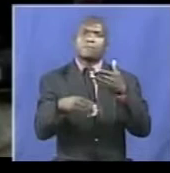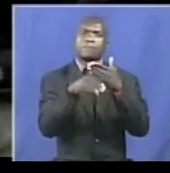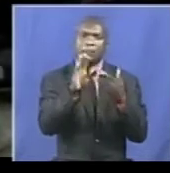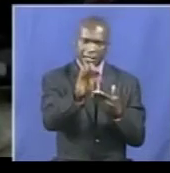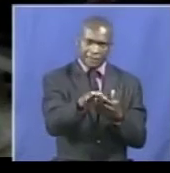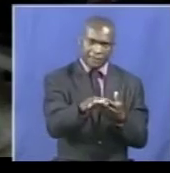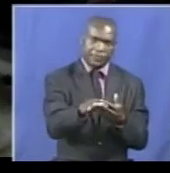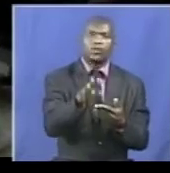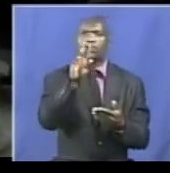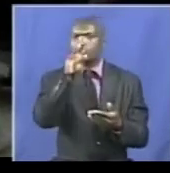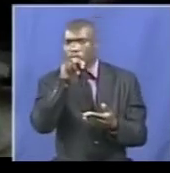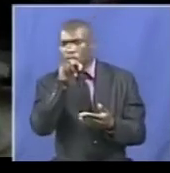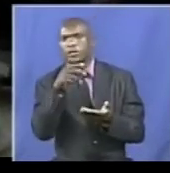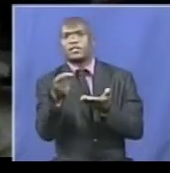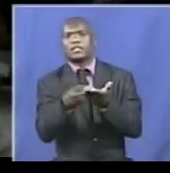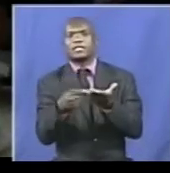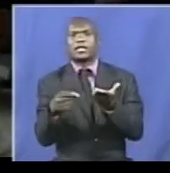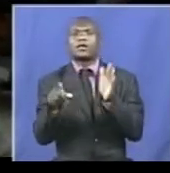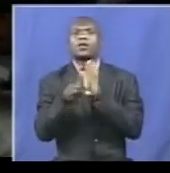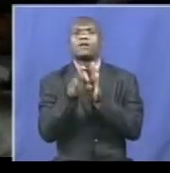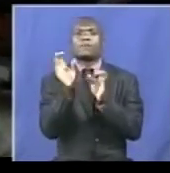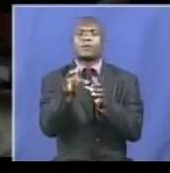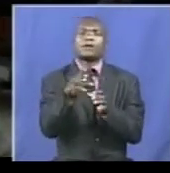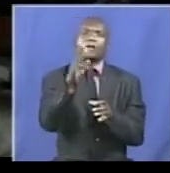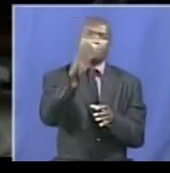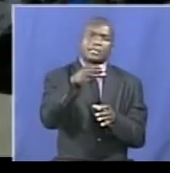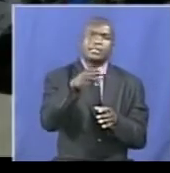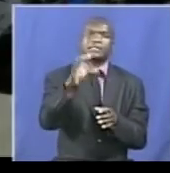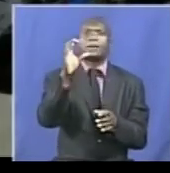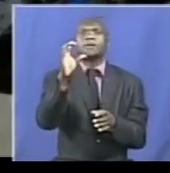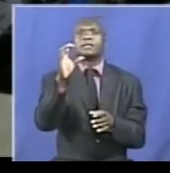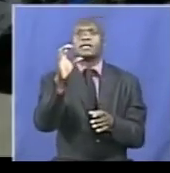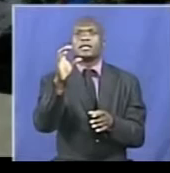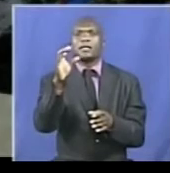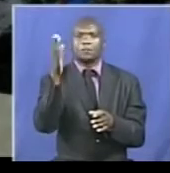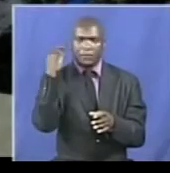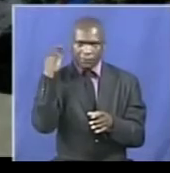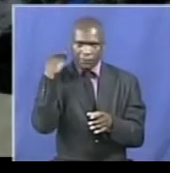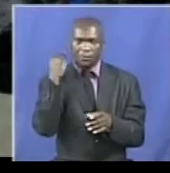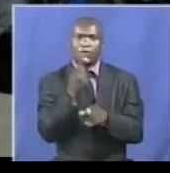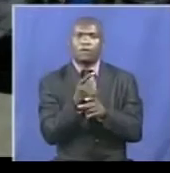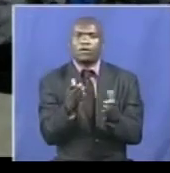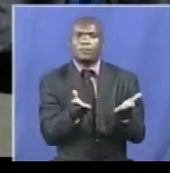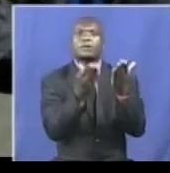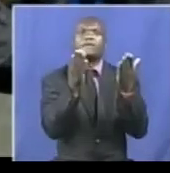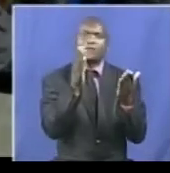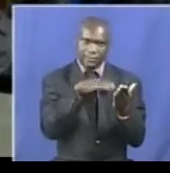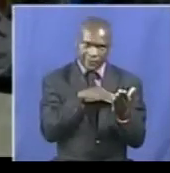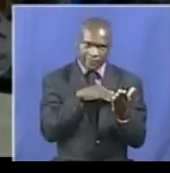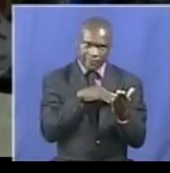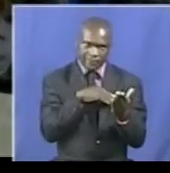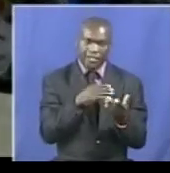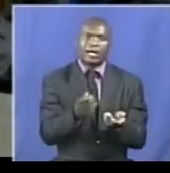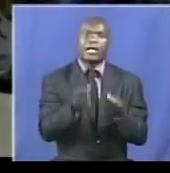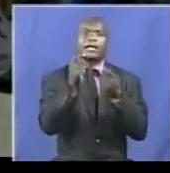The new Secretary for Legal Affairs is Comrade Patrick Chinamasa, who replaces Comrade Mnangagwa, who has been elevated. While Comrade